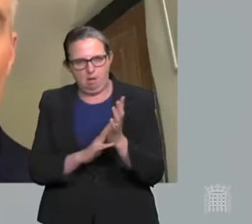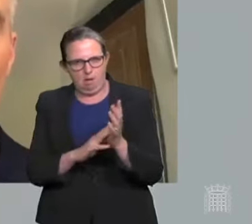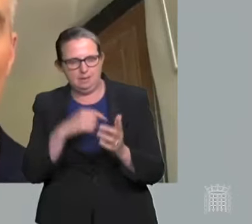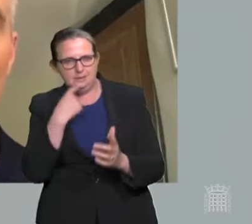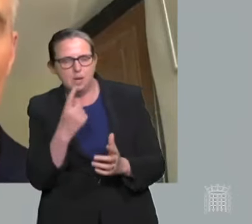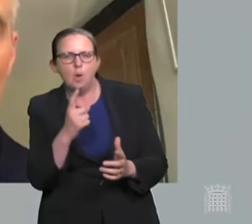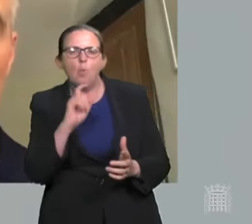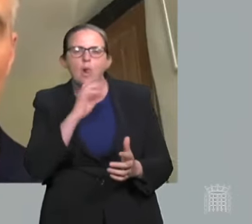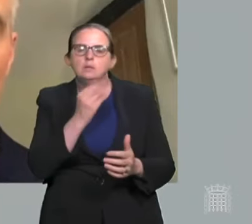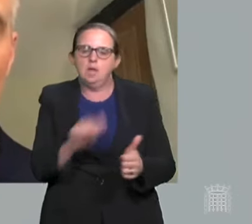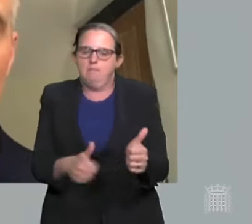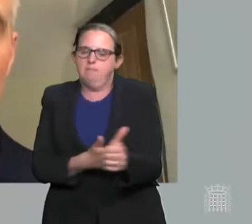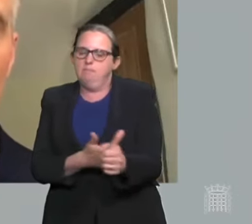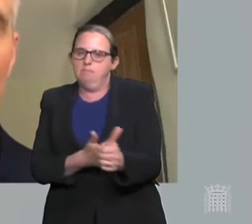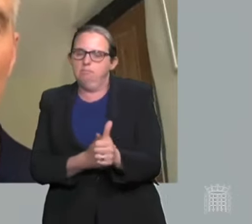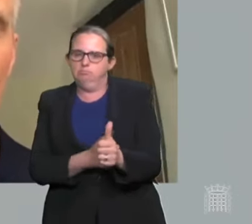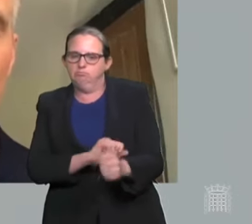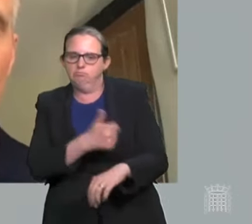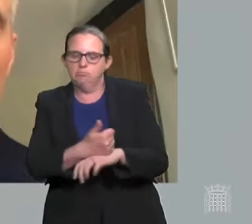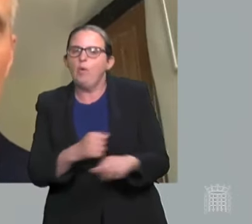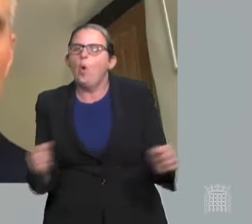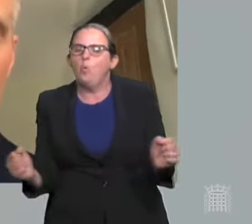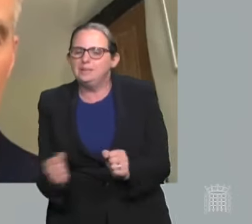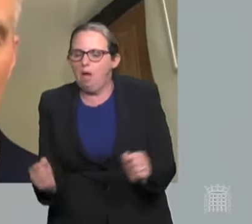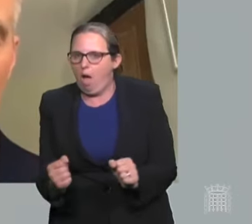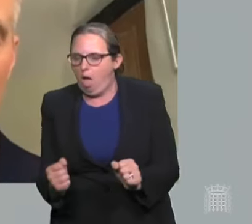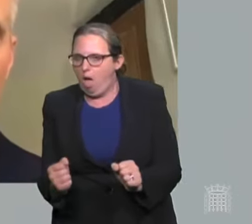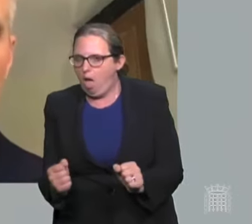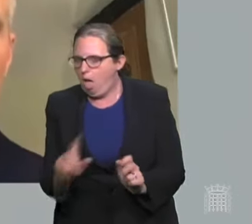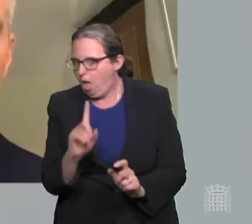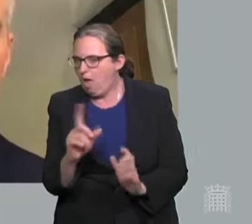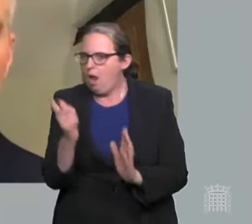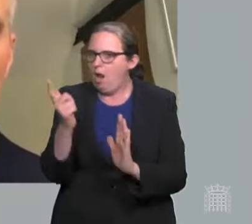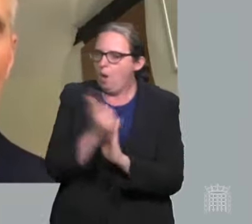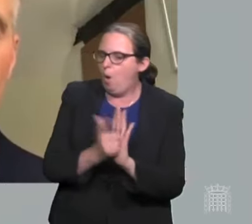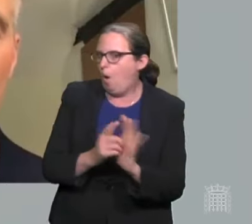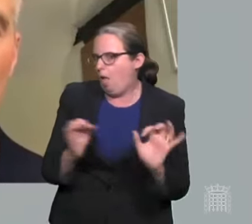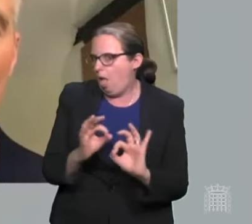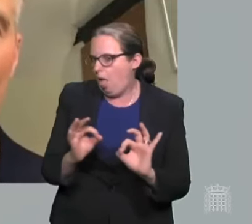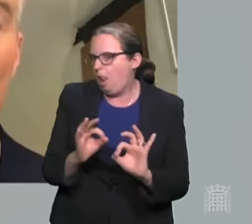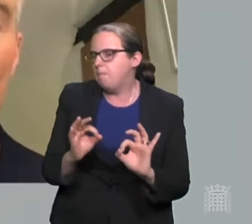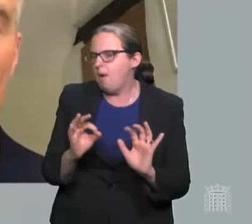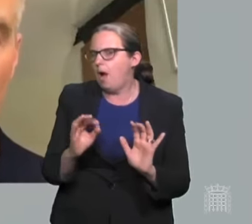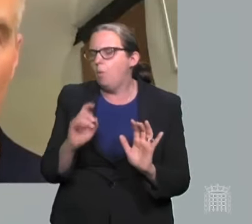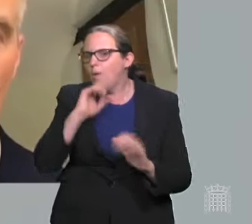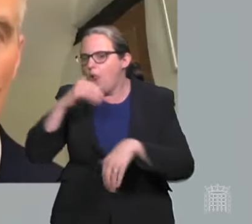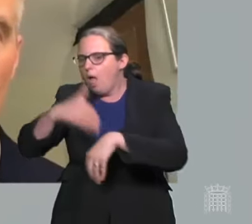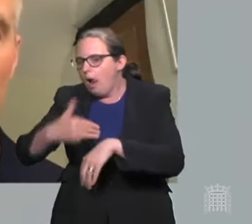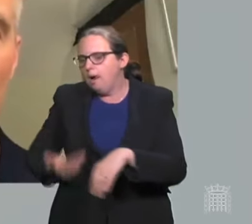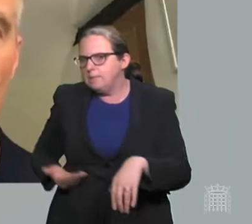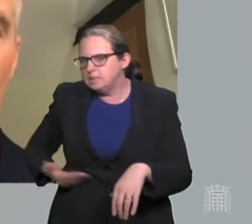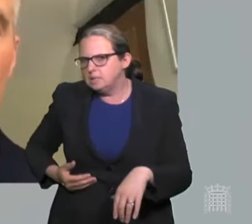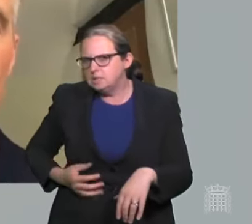And even if they are not legal restrictions, they will have that effect on business. Can the Secretary of State confirm what they are